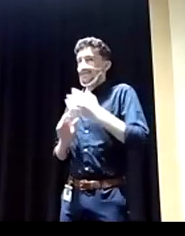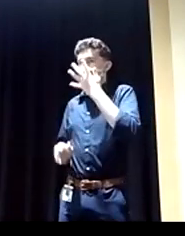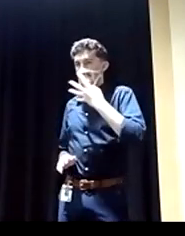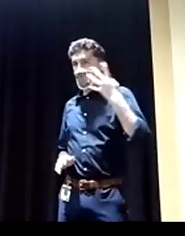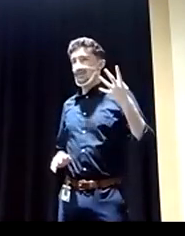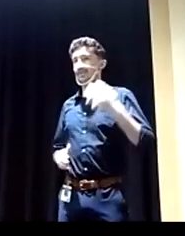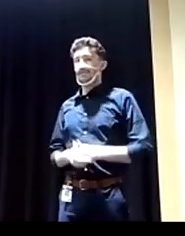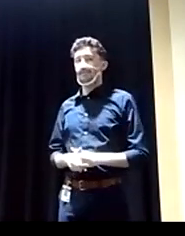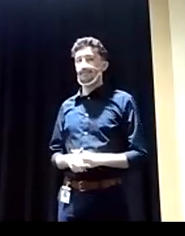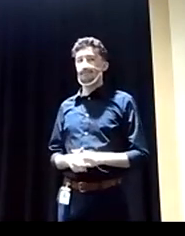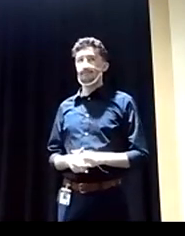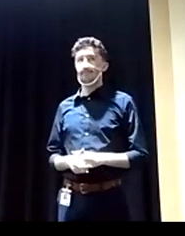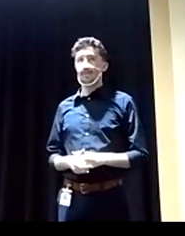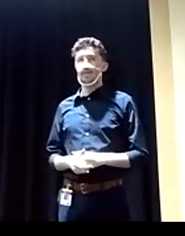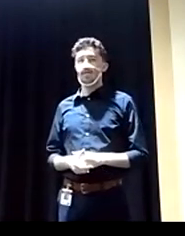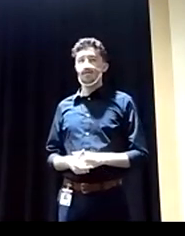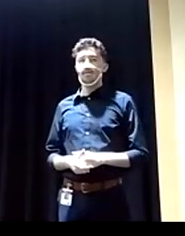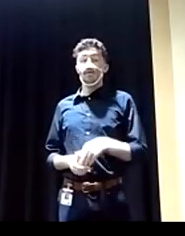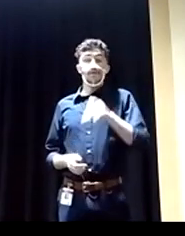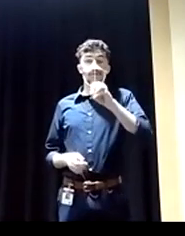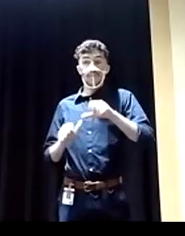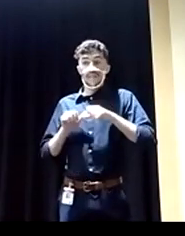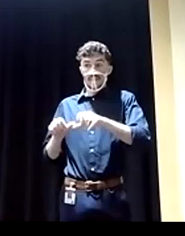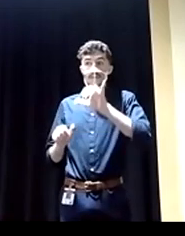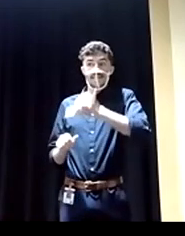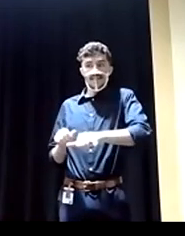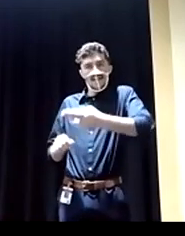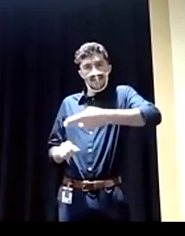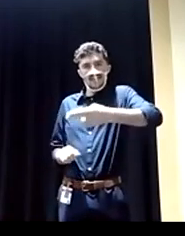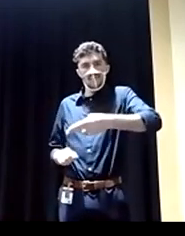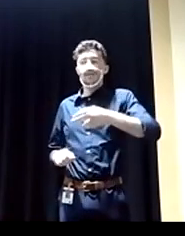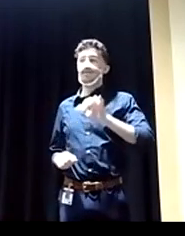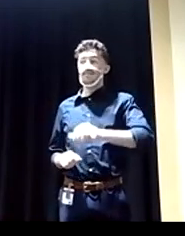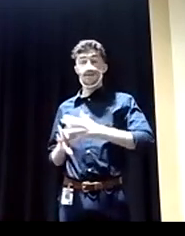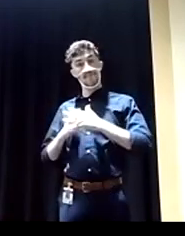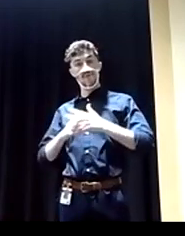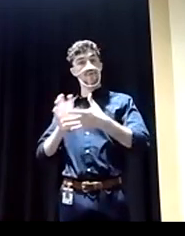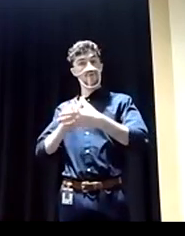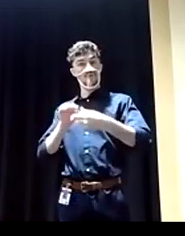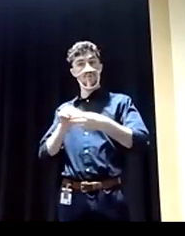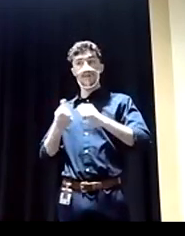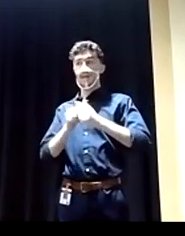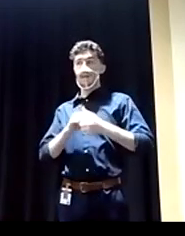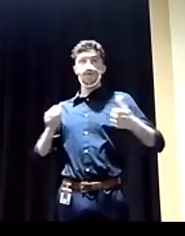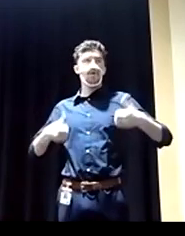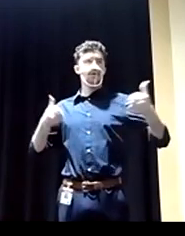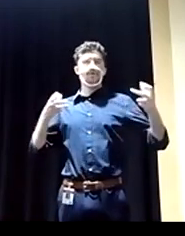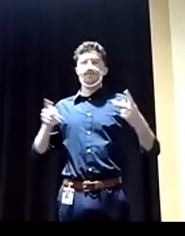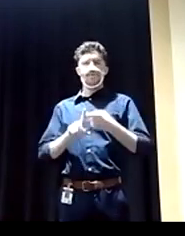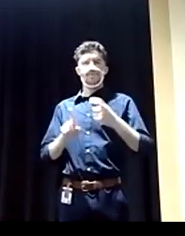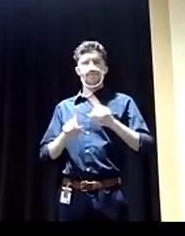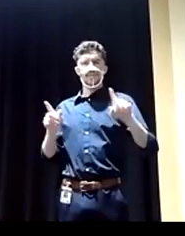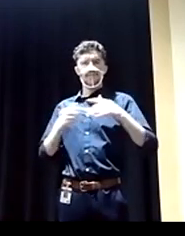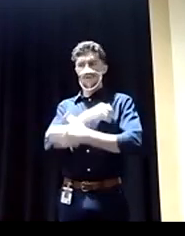continuing to make sure that our story, that our American story, that we welcome people from all across the